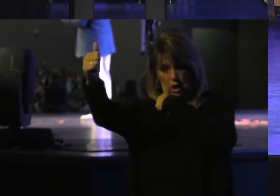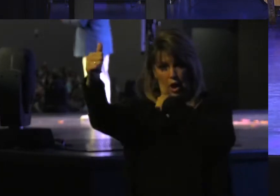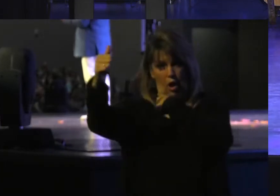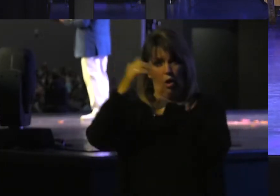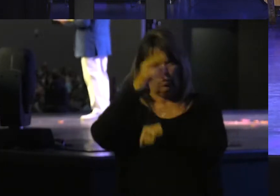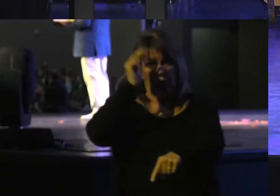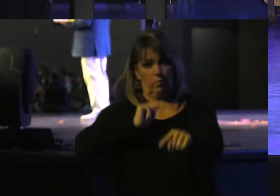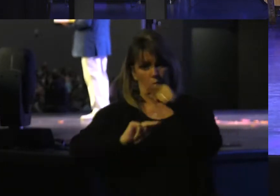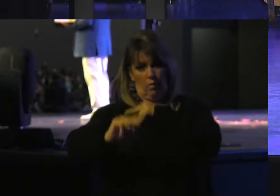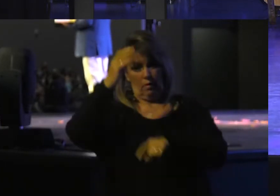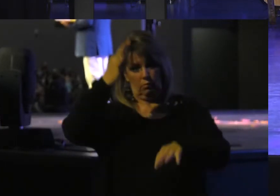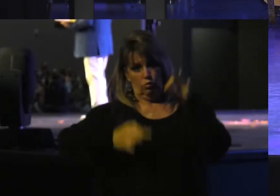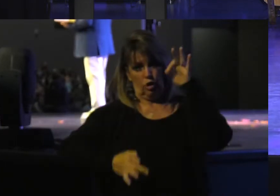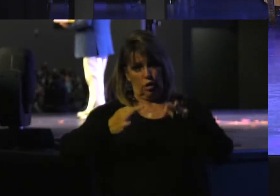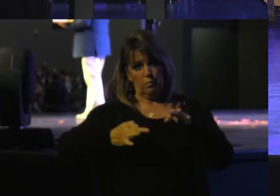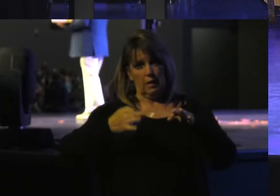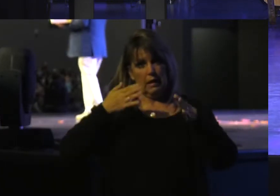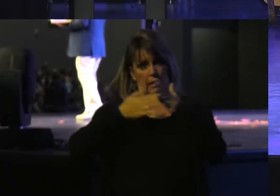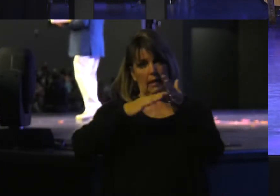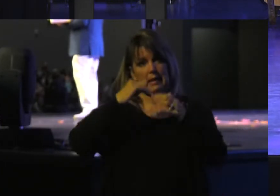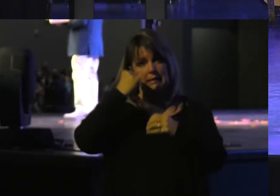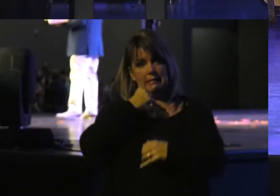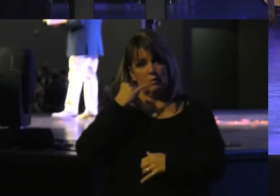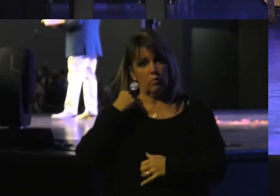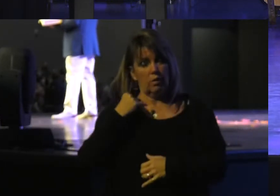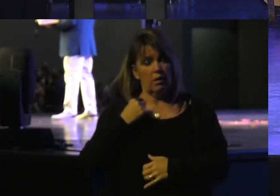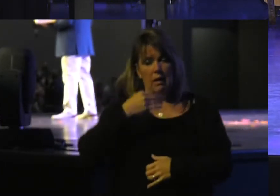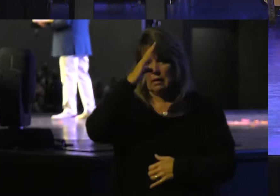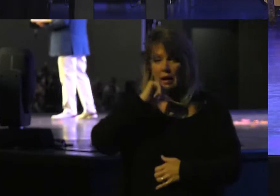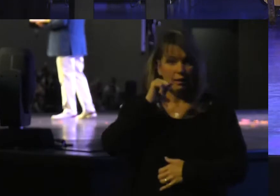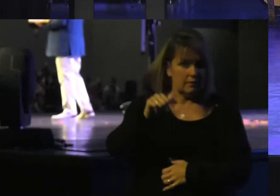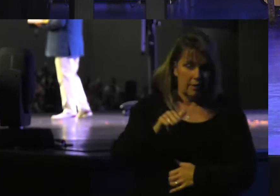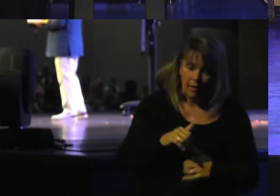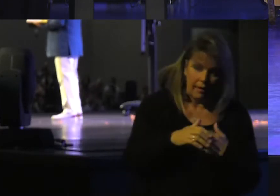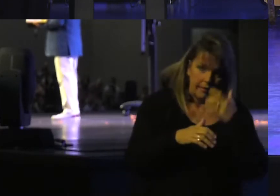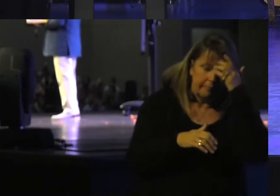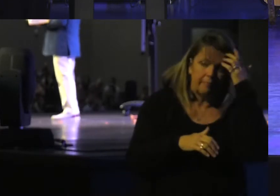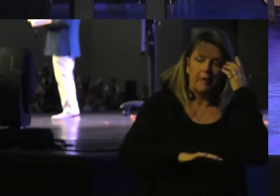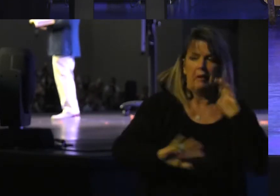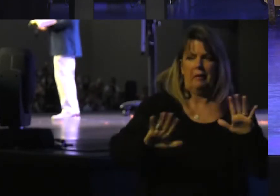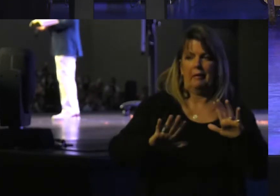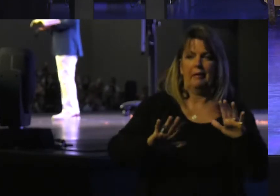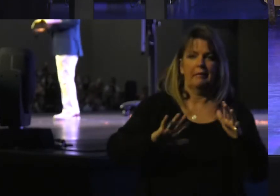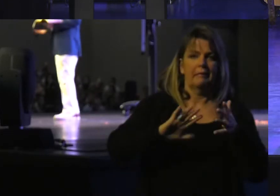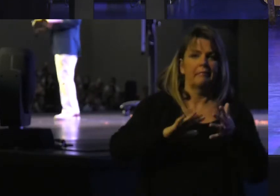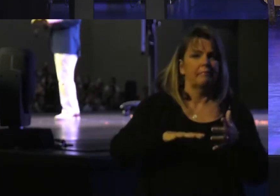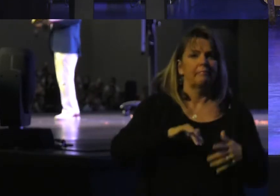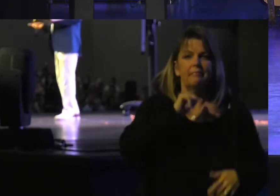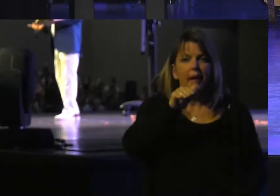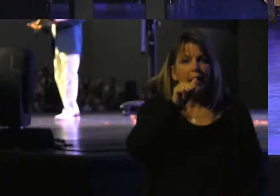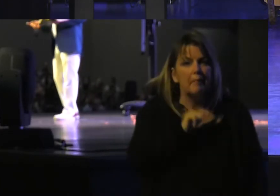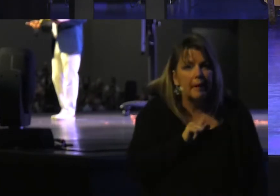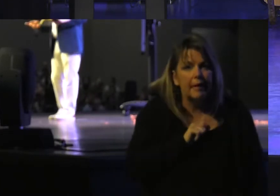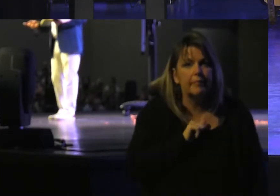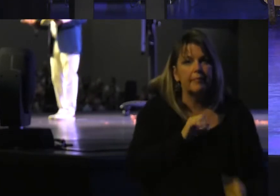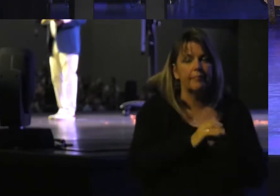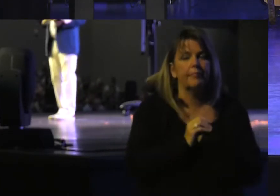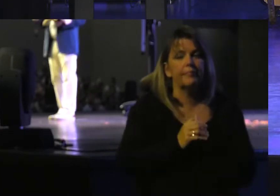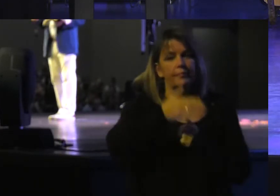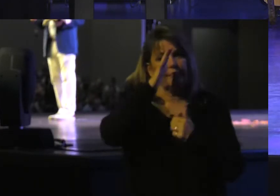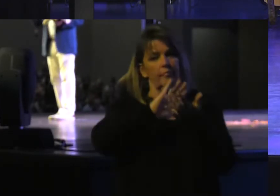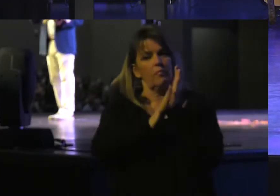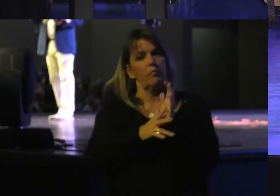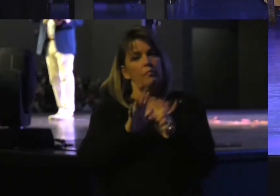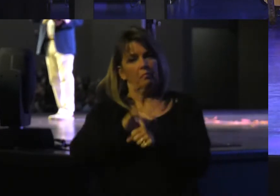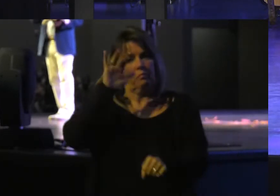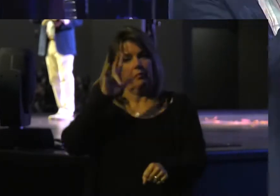judgment against Israel. Not because God is impatient or because God is quick to anger. Actually, the scripture teaches the